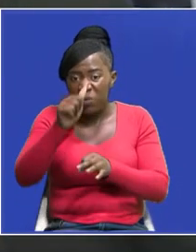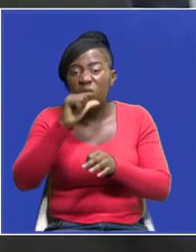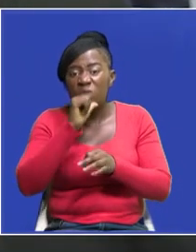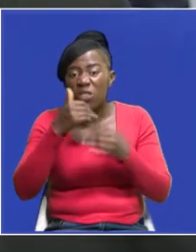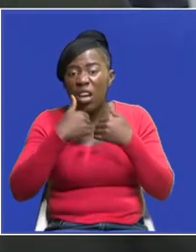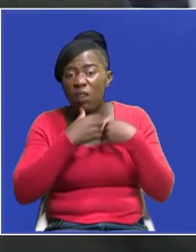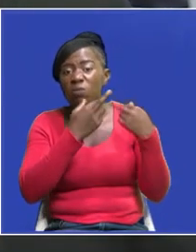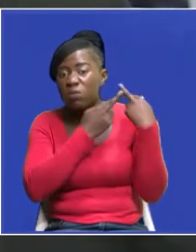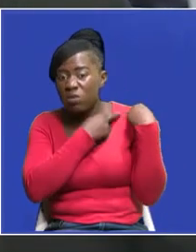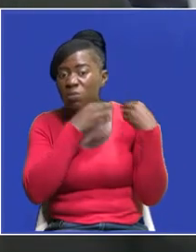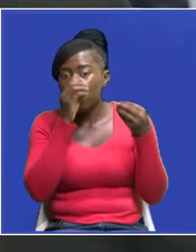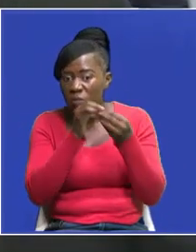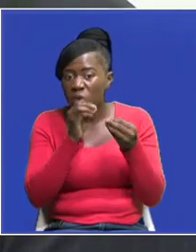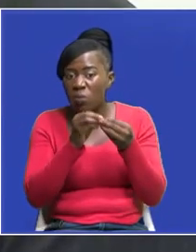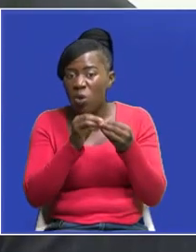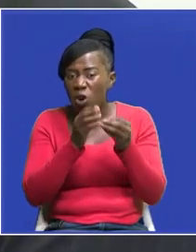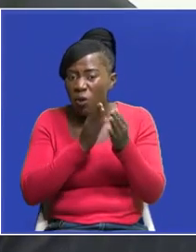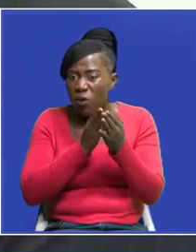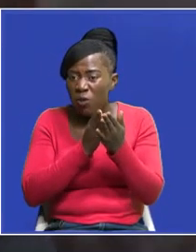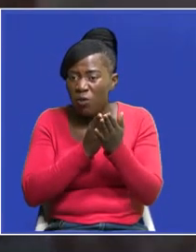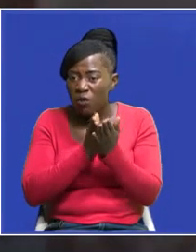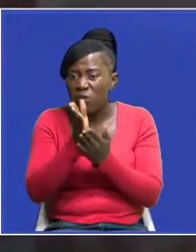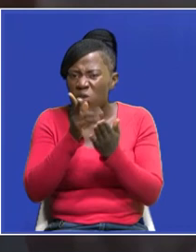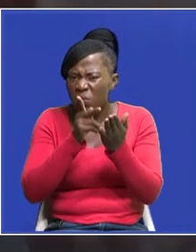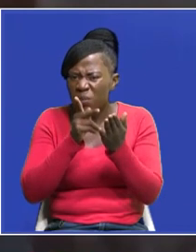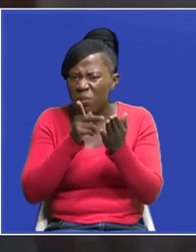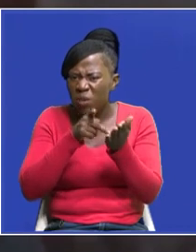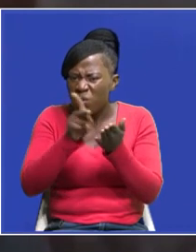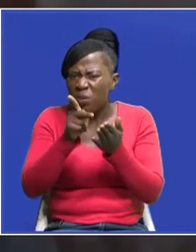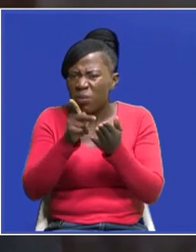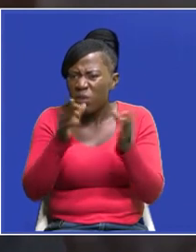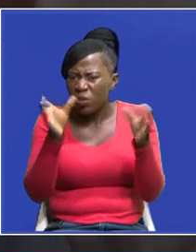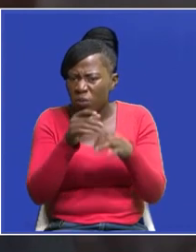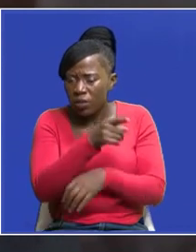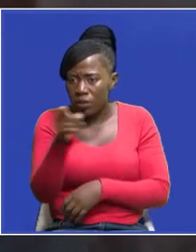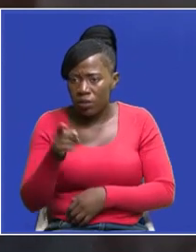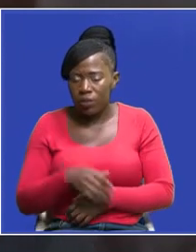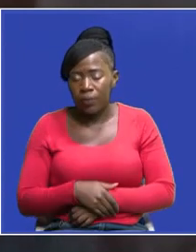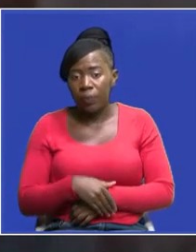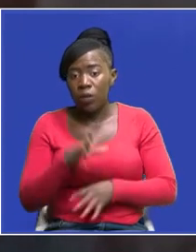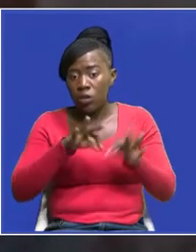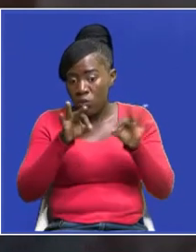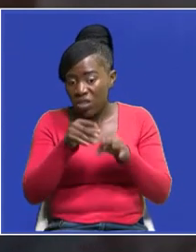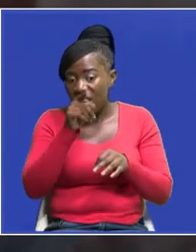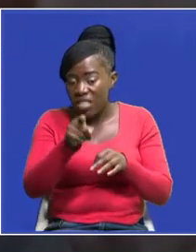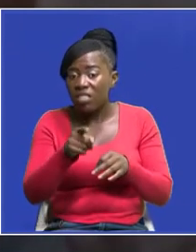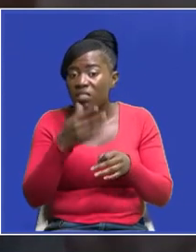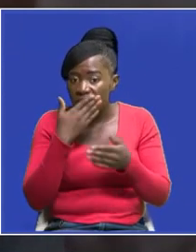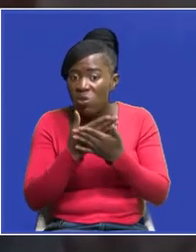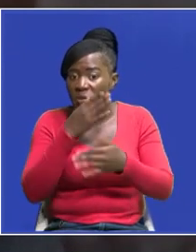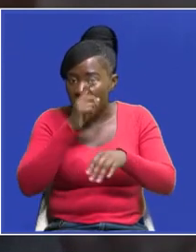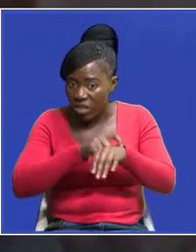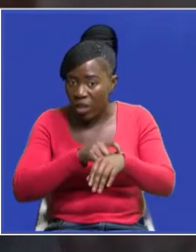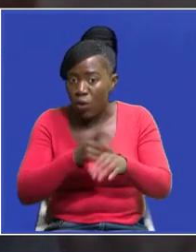responsibility of procurement committees please create quality time to go through the